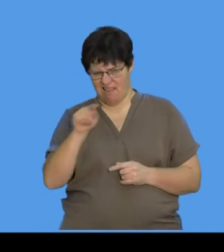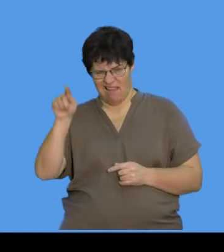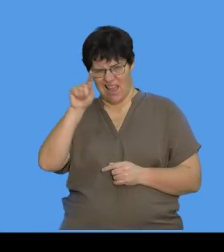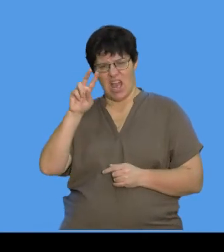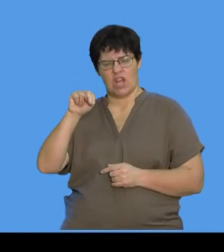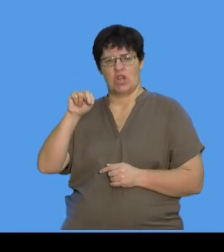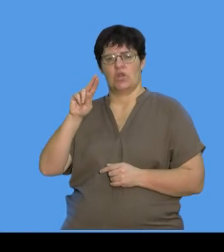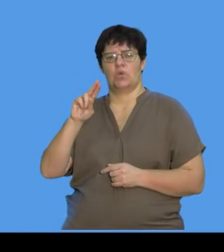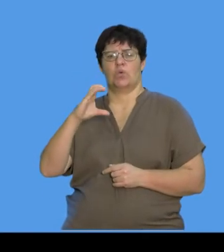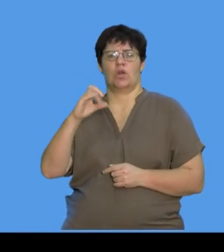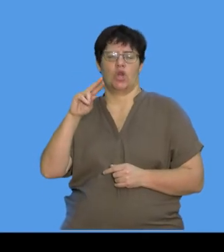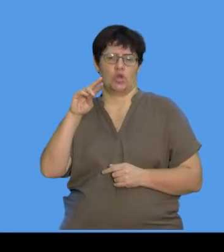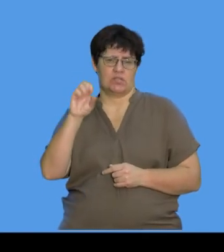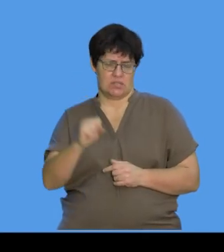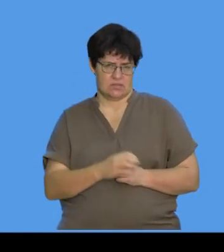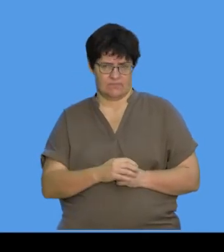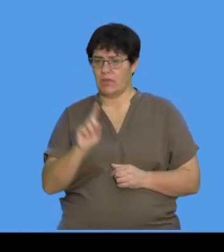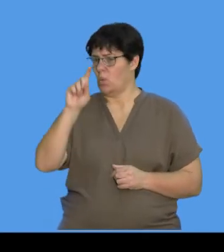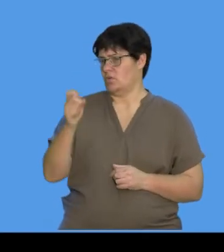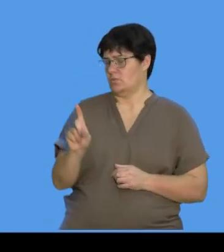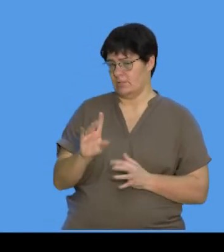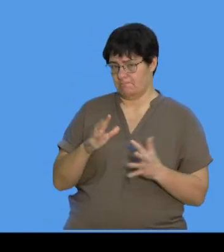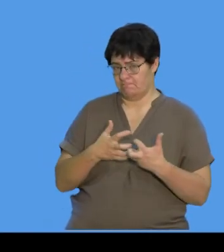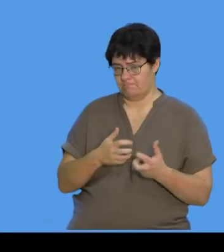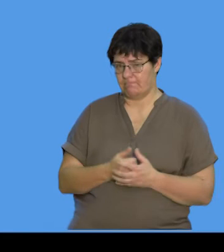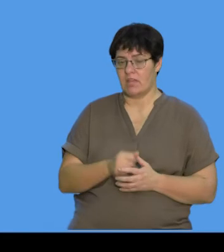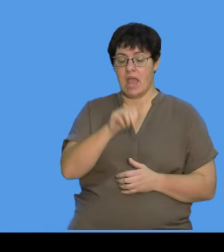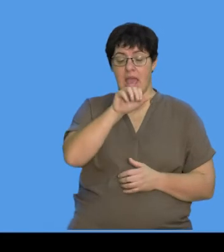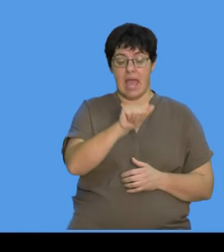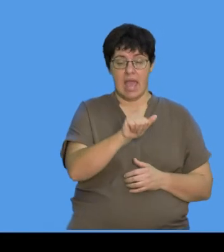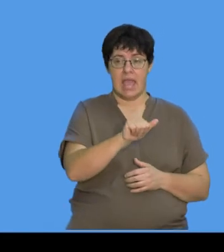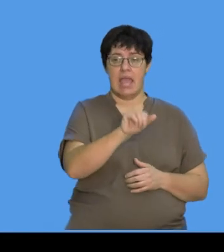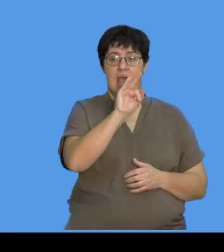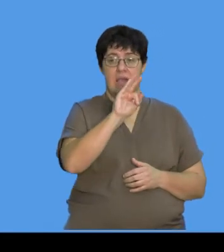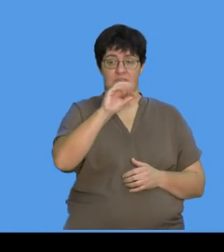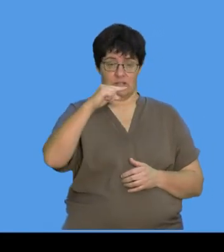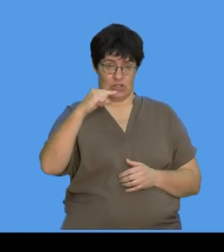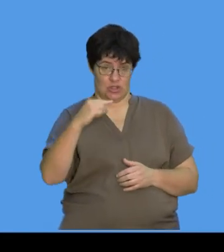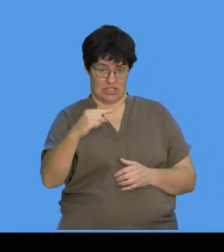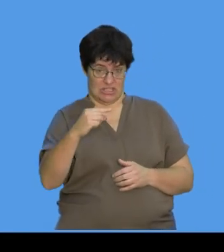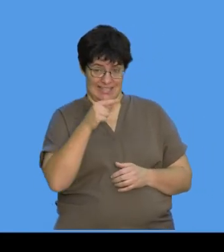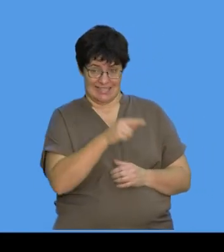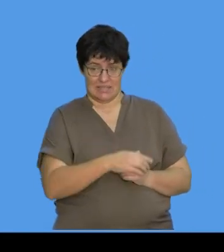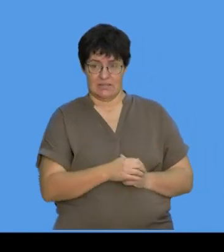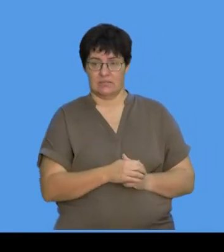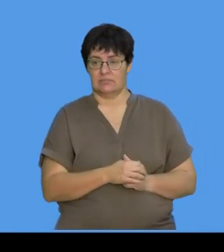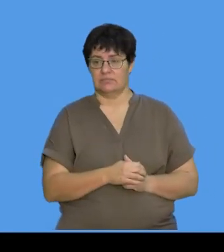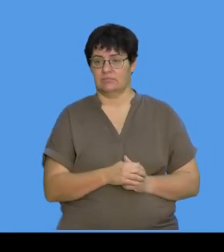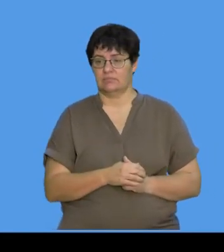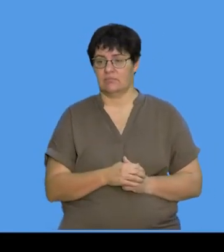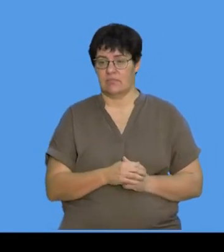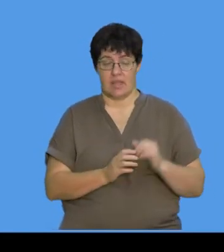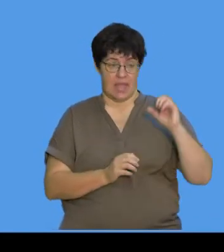nucleus. All right, so what are the questions? It says, A, F, and G, so I'm going to circle them,